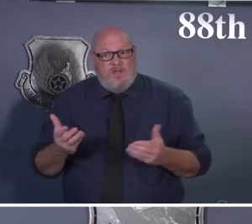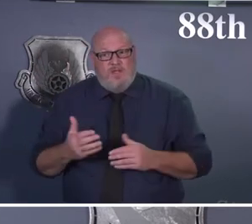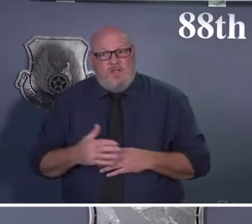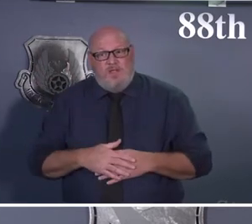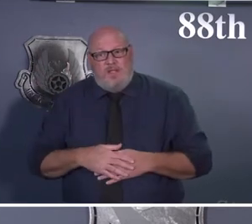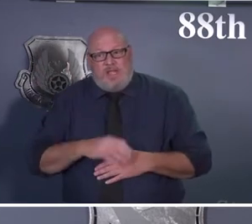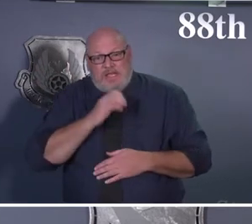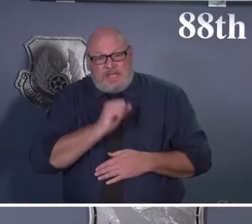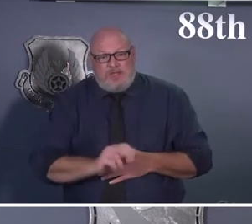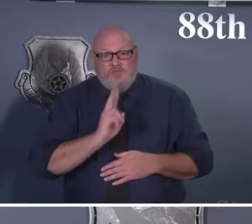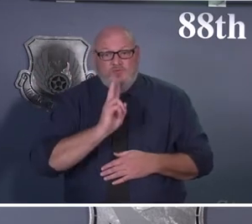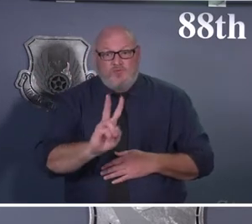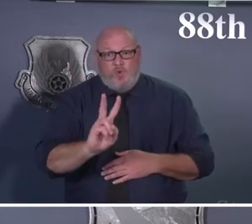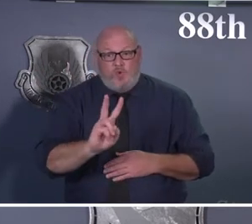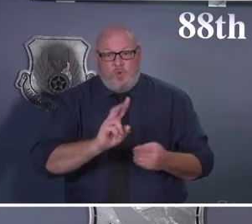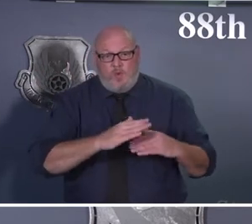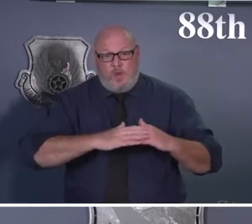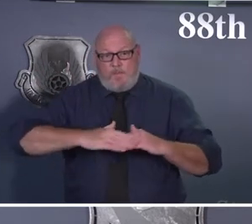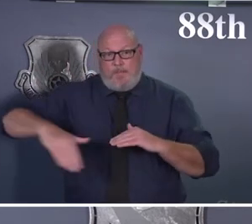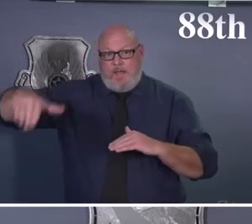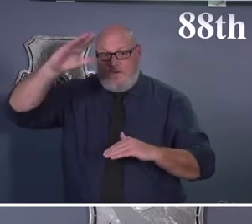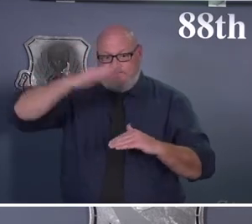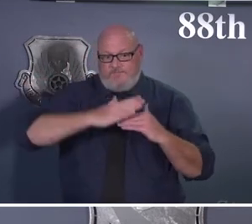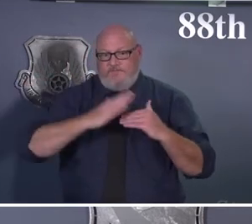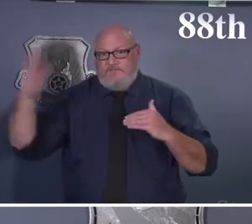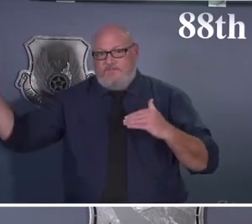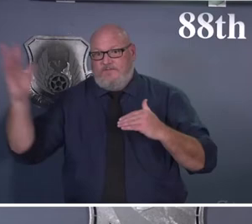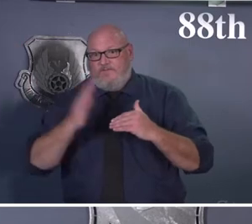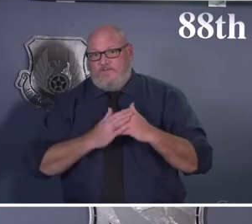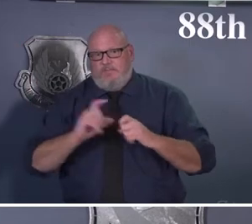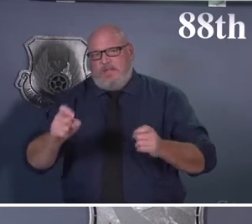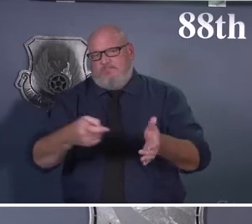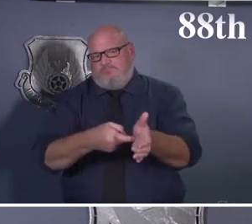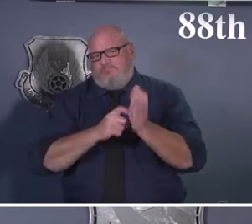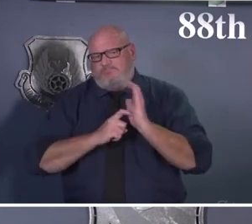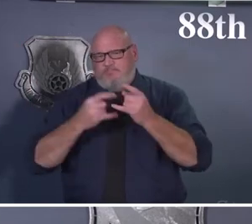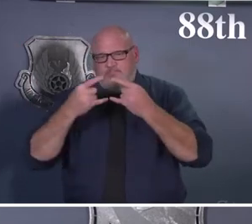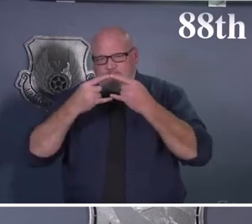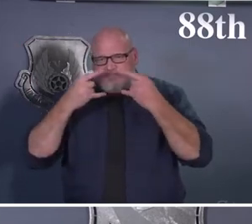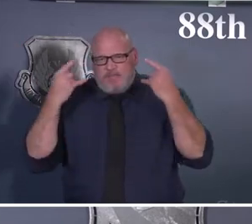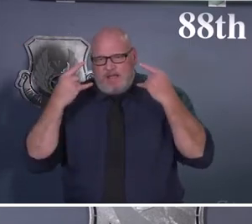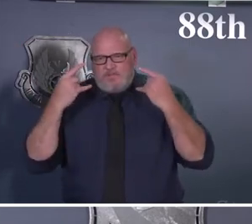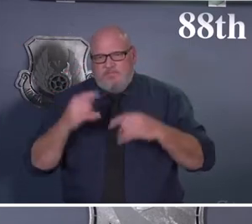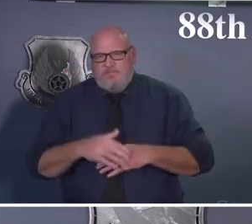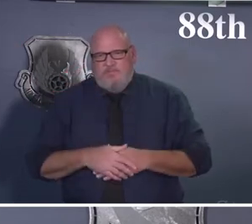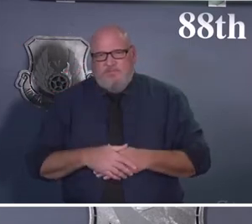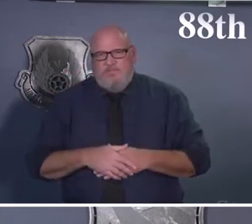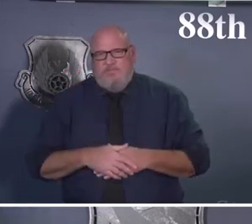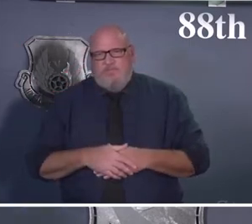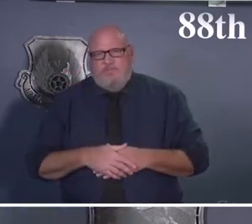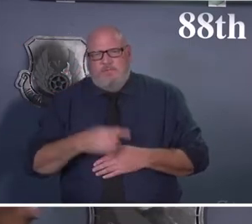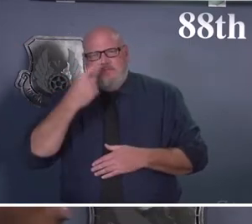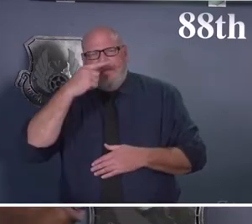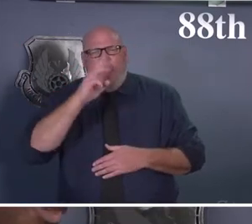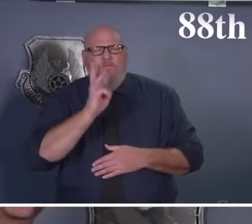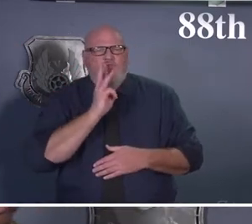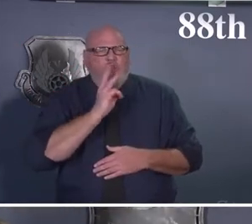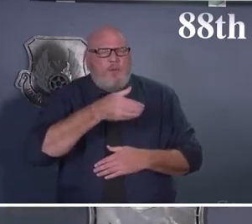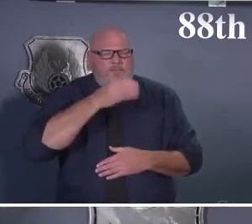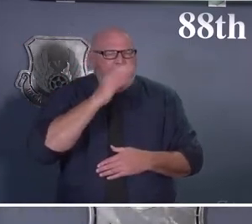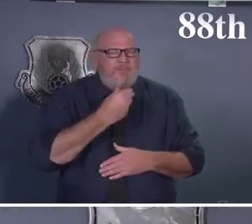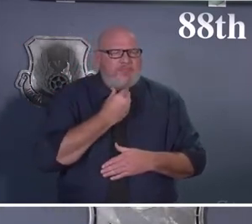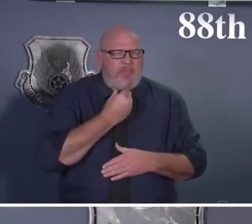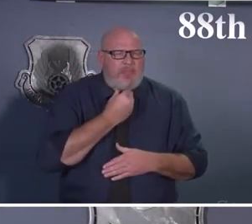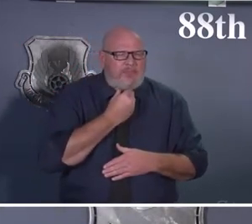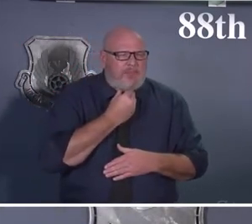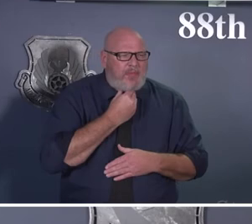masculine installation. You got that drink right there. Right behind you. Thank you. I'm going to pause for a moment and take a quick drink so you can hear